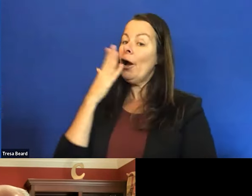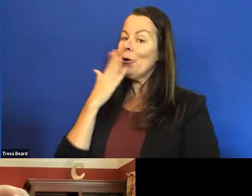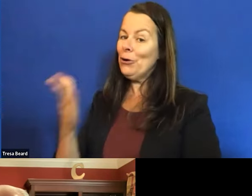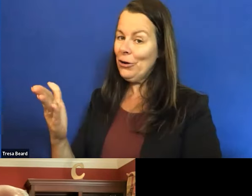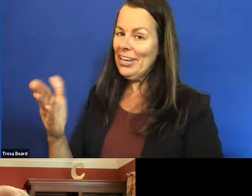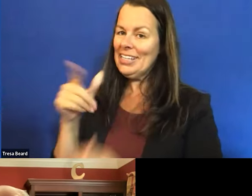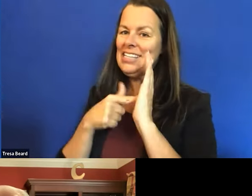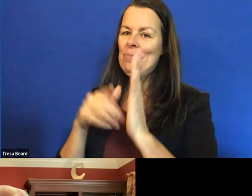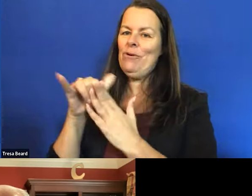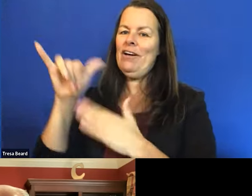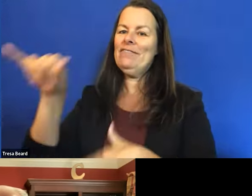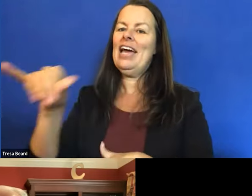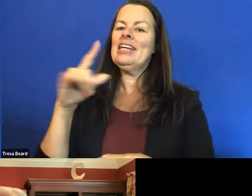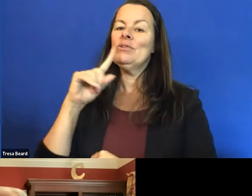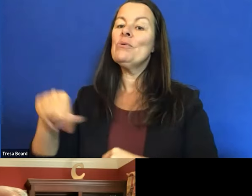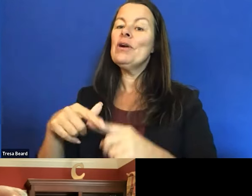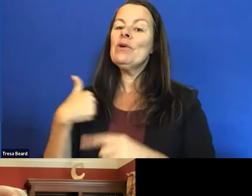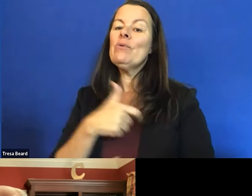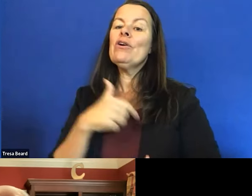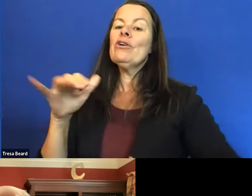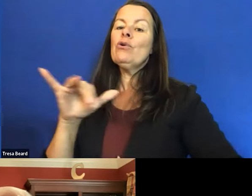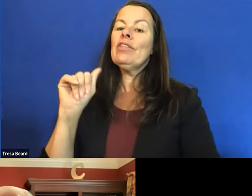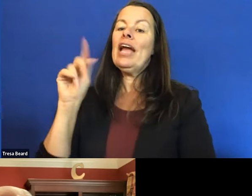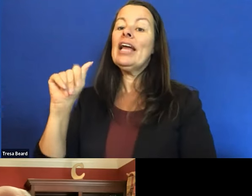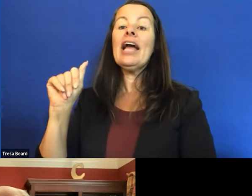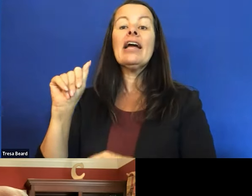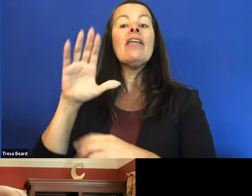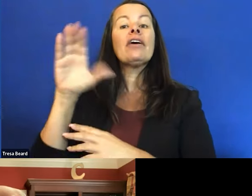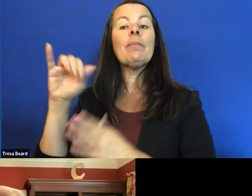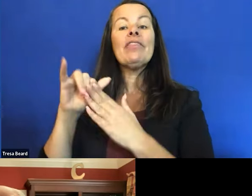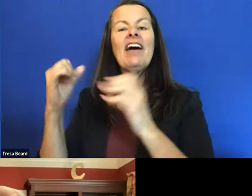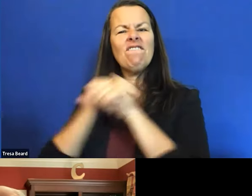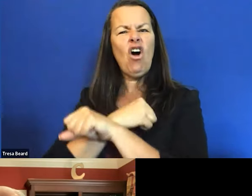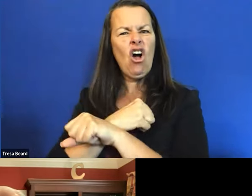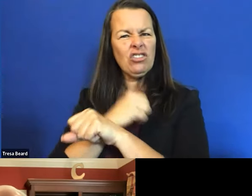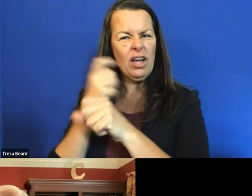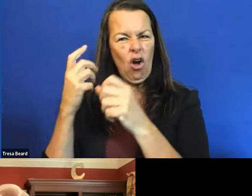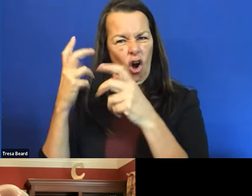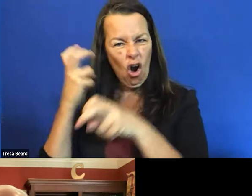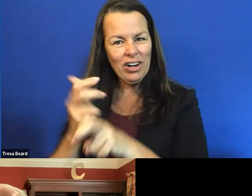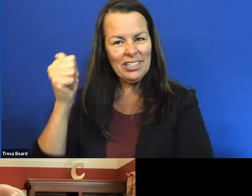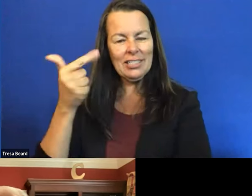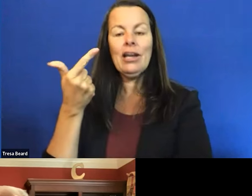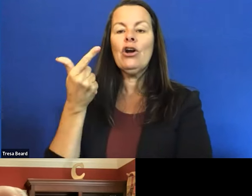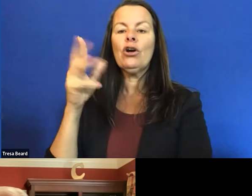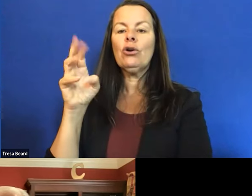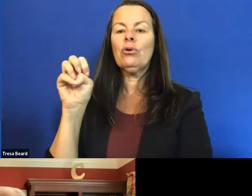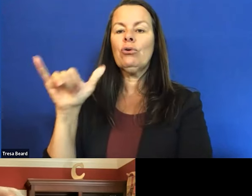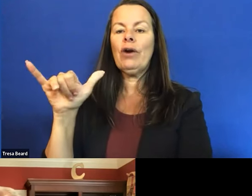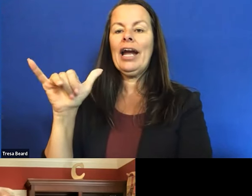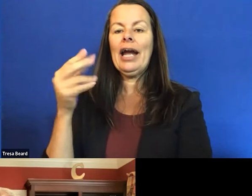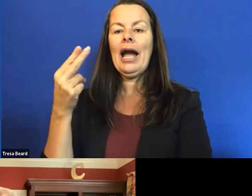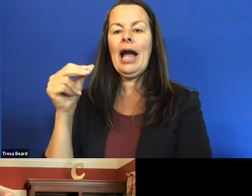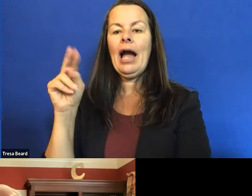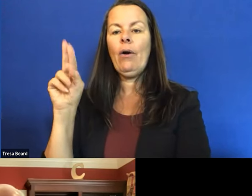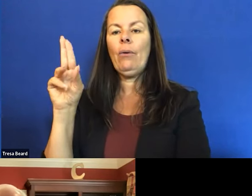doing the ADA, the company that fought us the most was Greyhound. And so they said, you know, they had these buses,